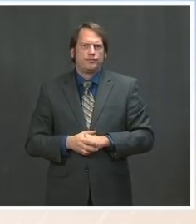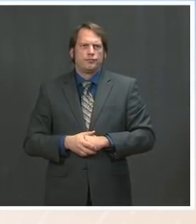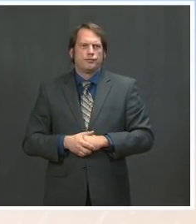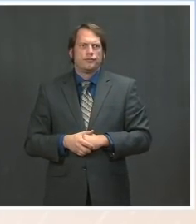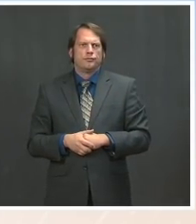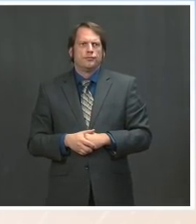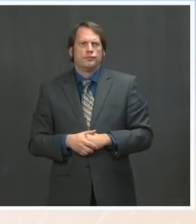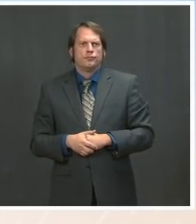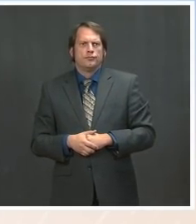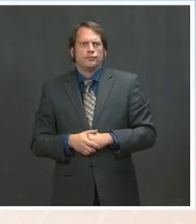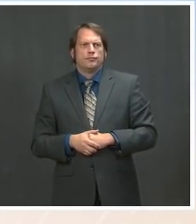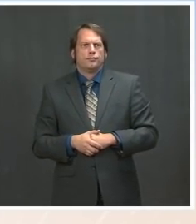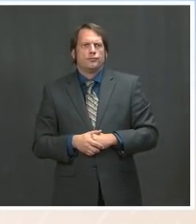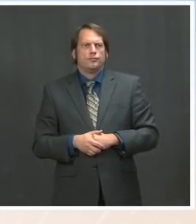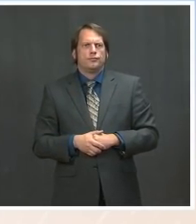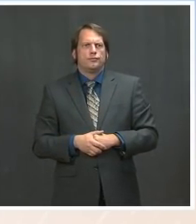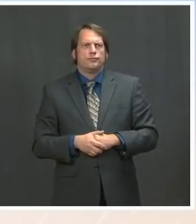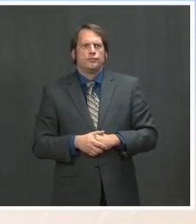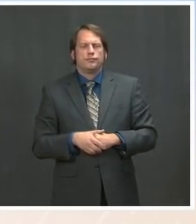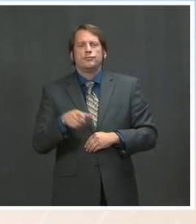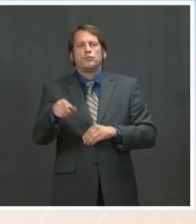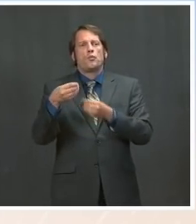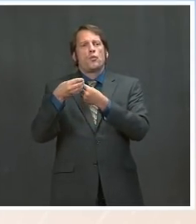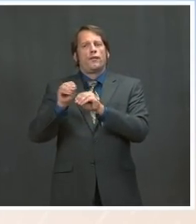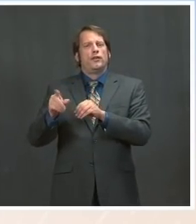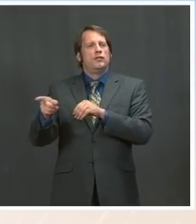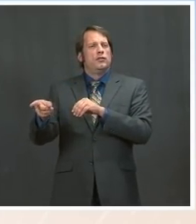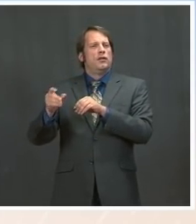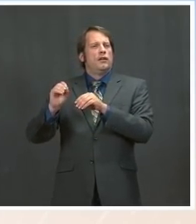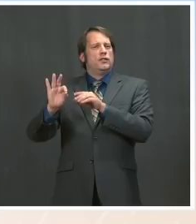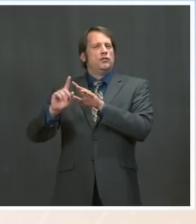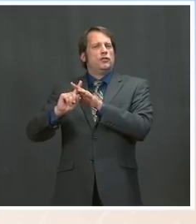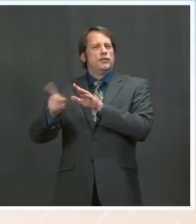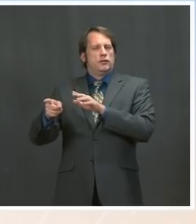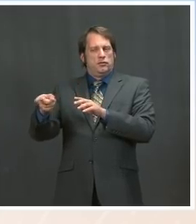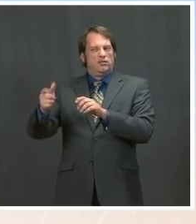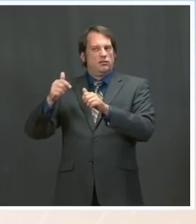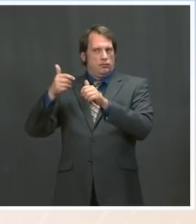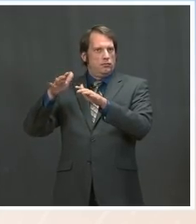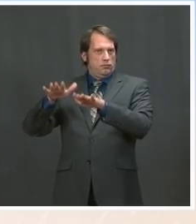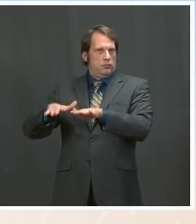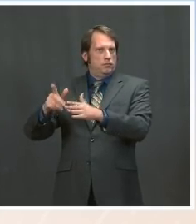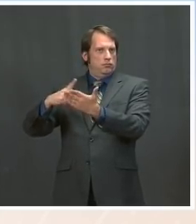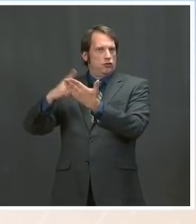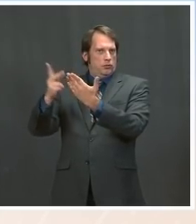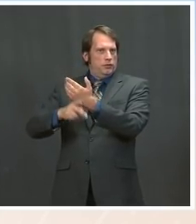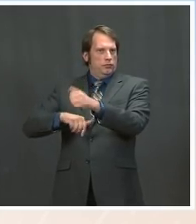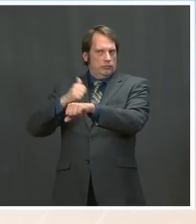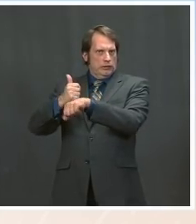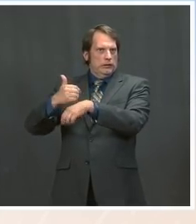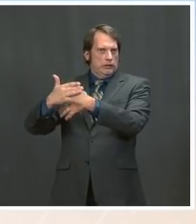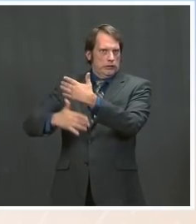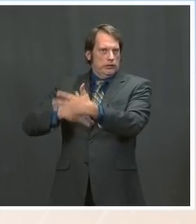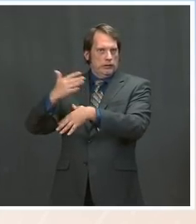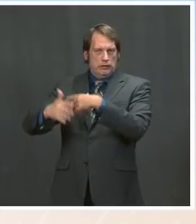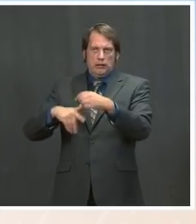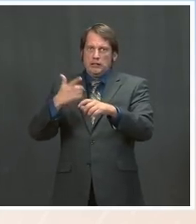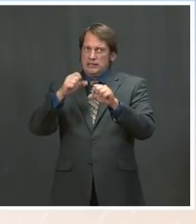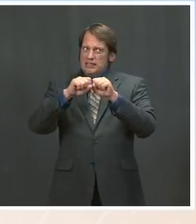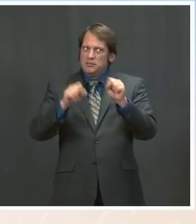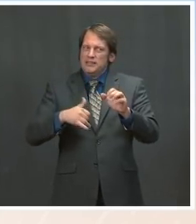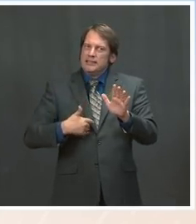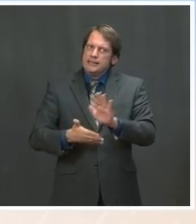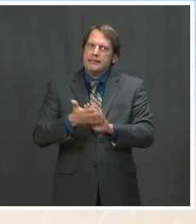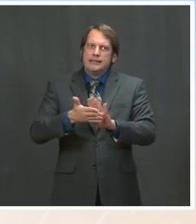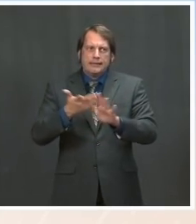of Refugee Resettlement has been hollowed out, and given the fact that the system has been in worse shape. And we're just taking the time to do that. Does he —